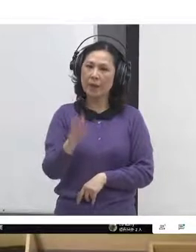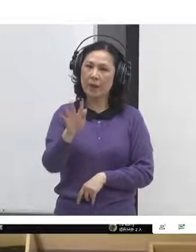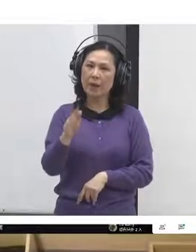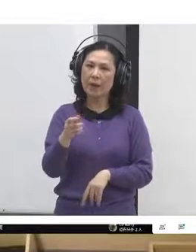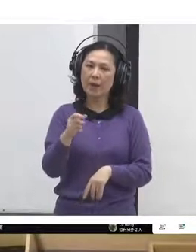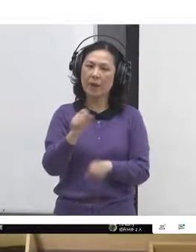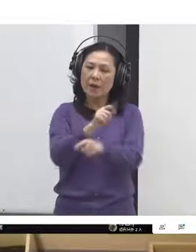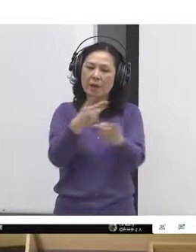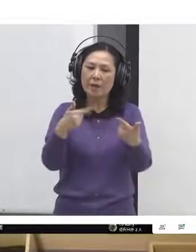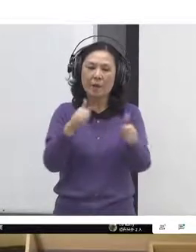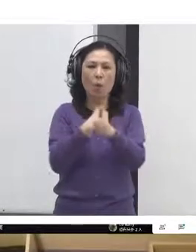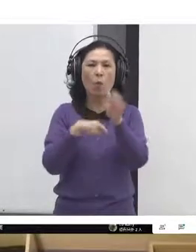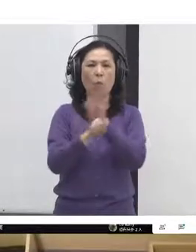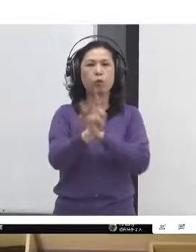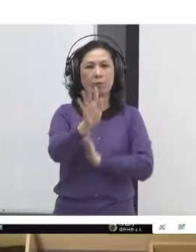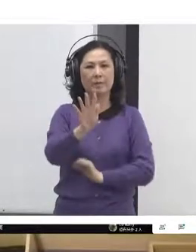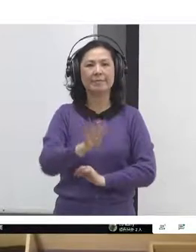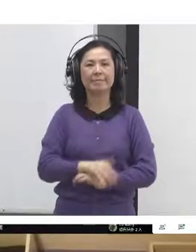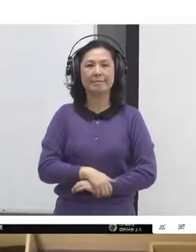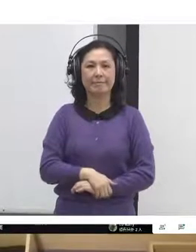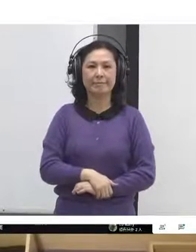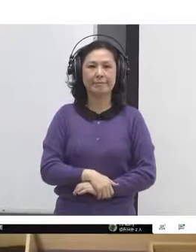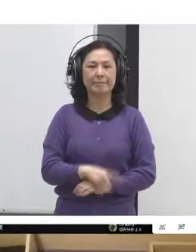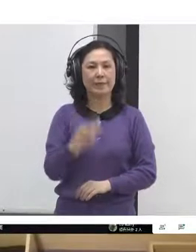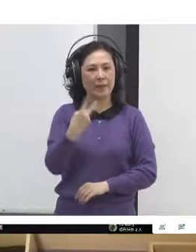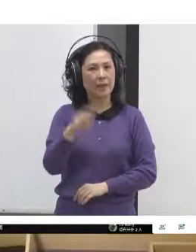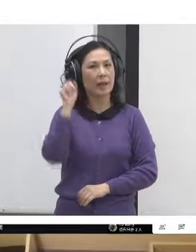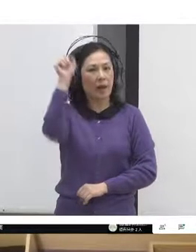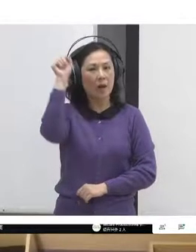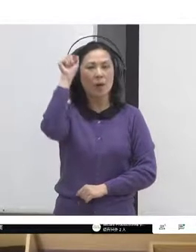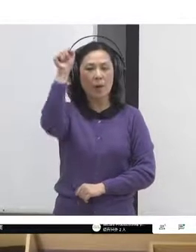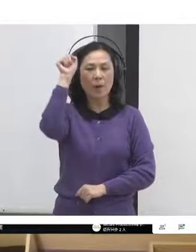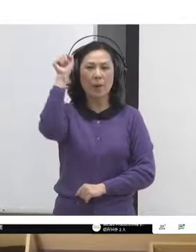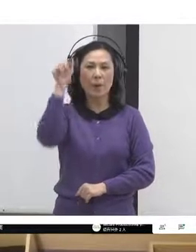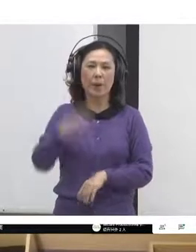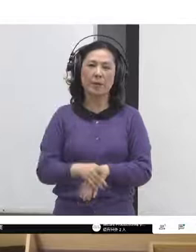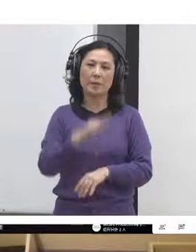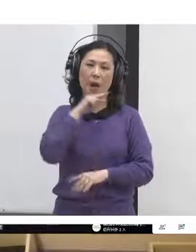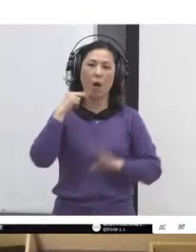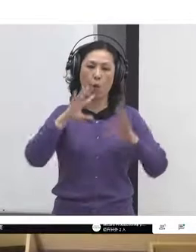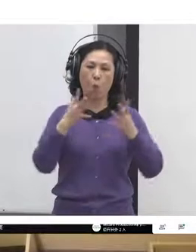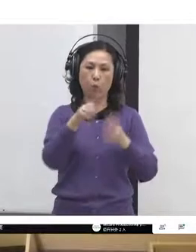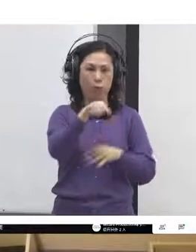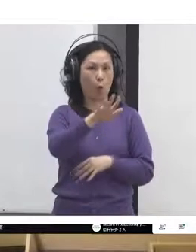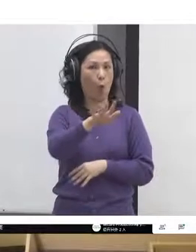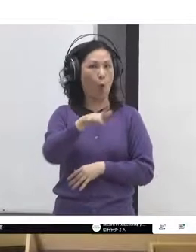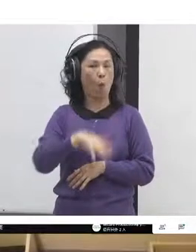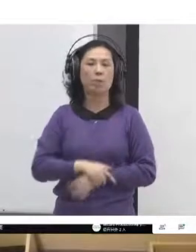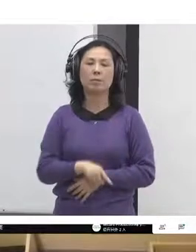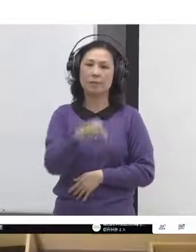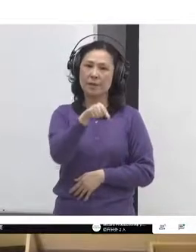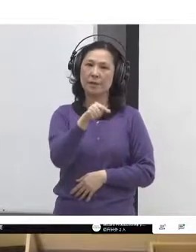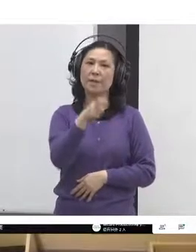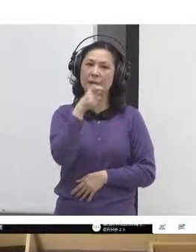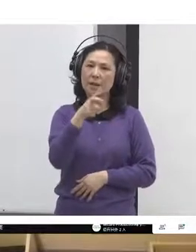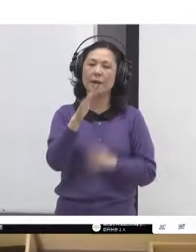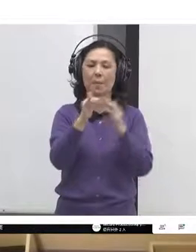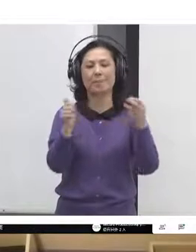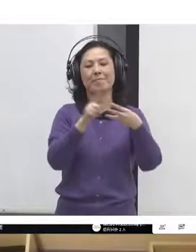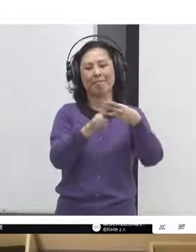What's the word movement in in the UK called flatback democracy. And there's some examples where rather than